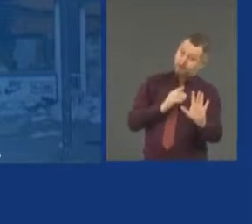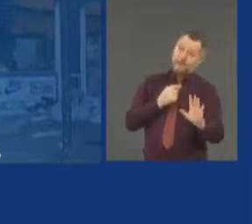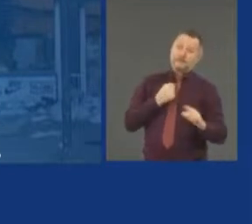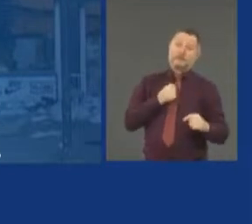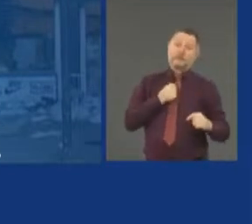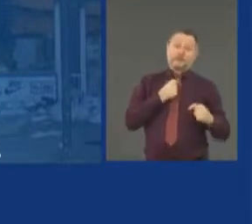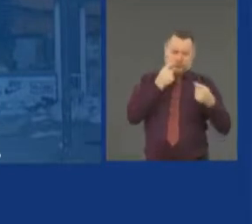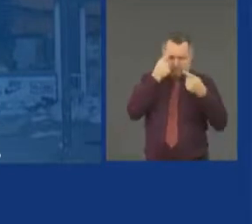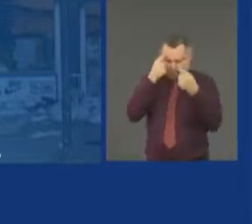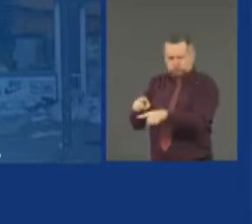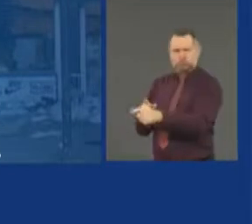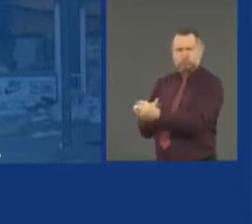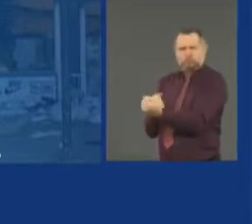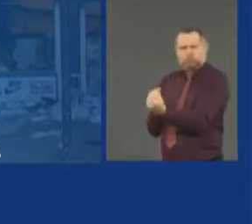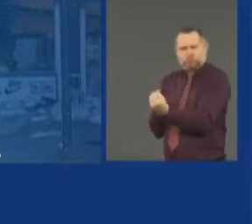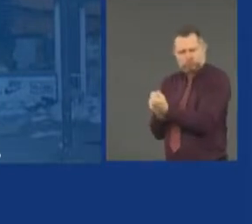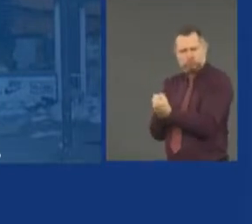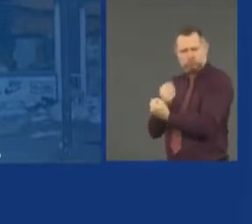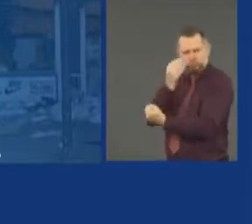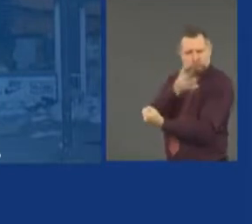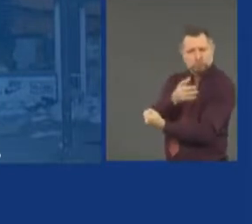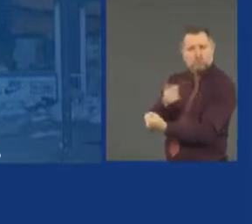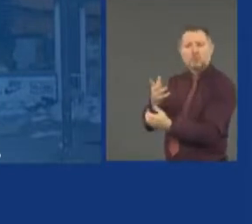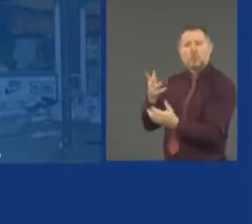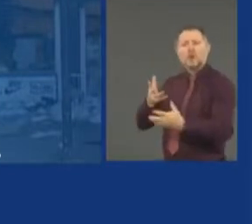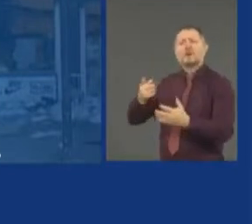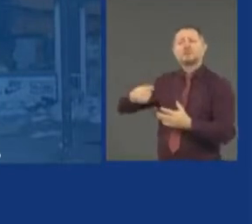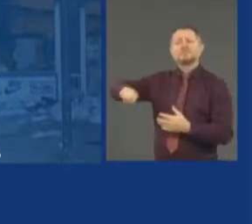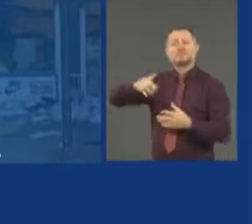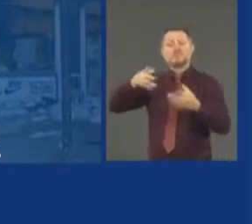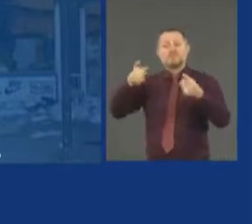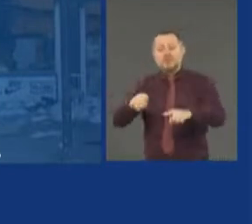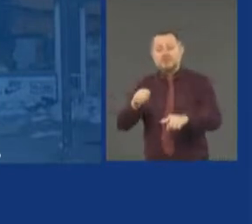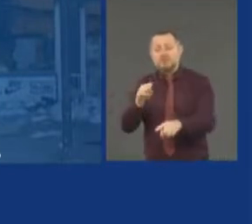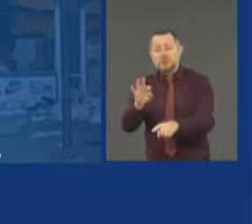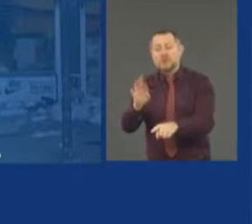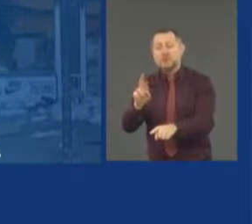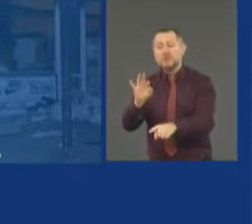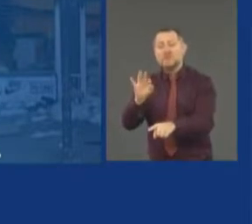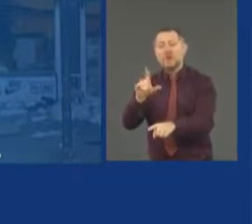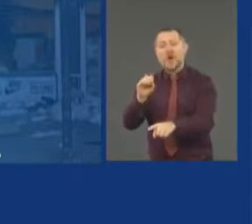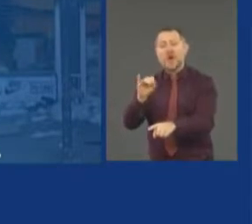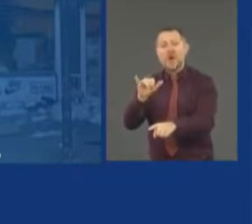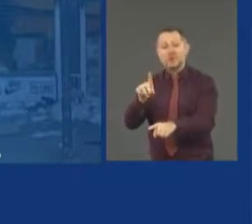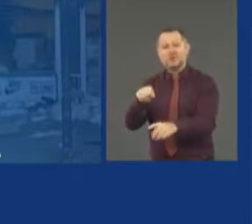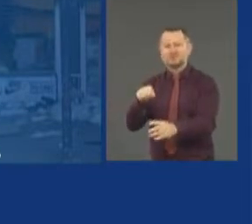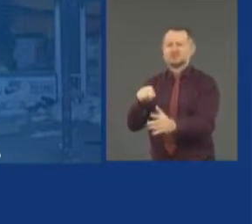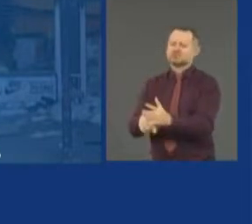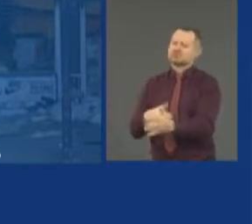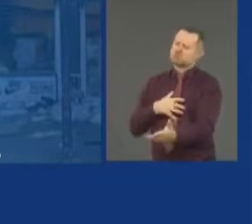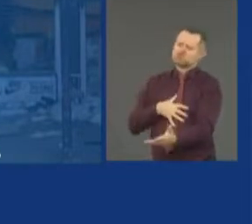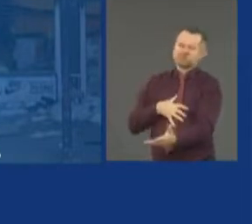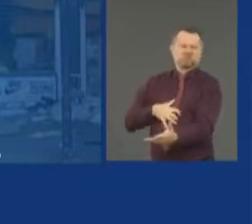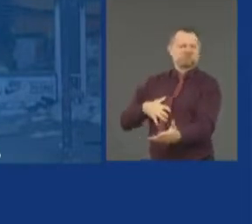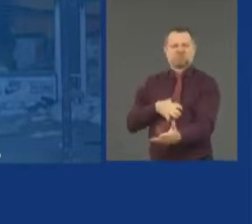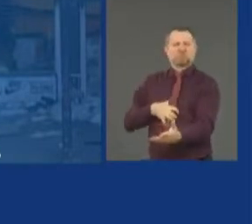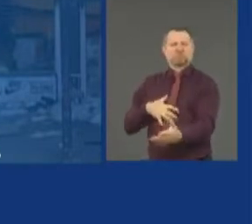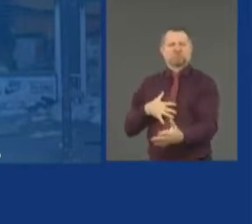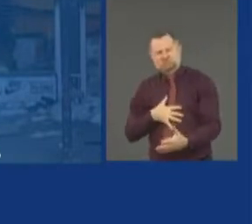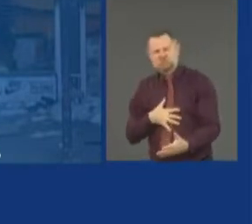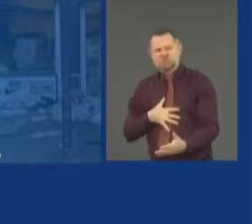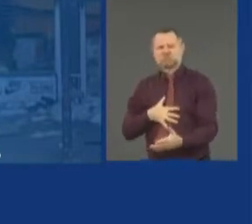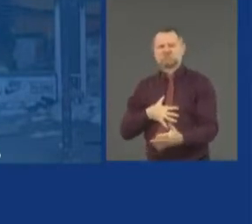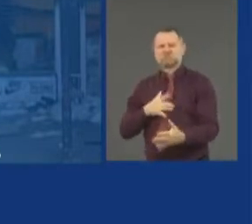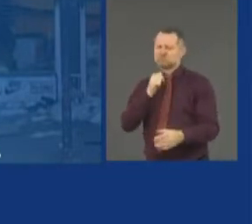What happened to Mr. Floyd was a disgrace. was repugnant to America. It was repugnant